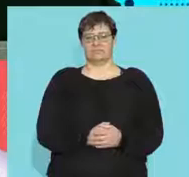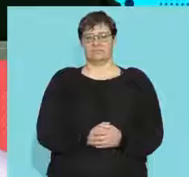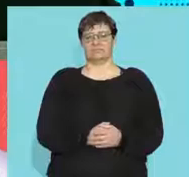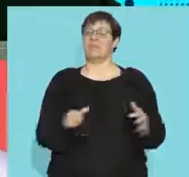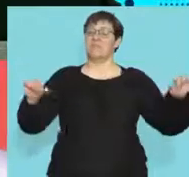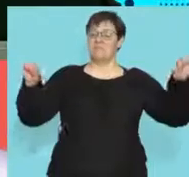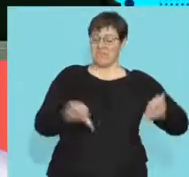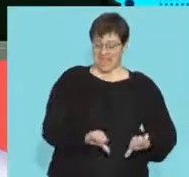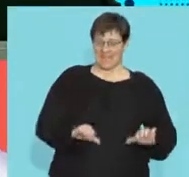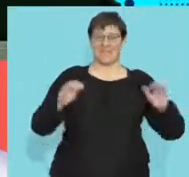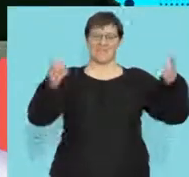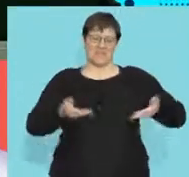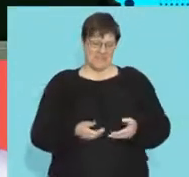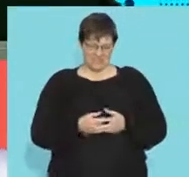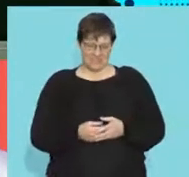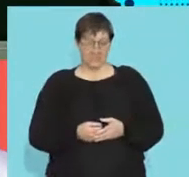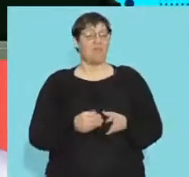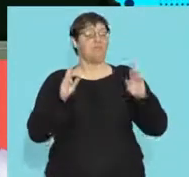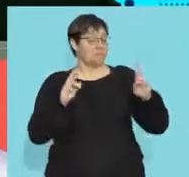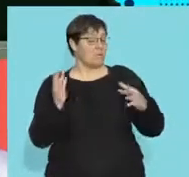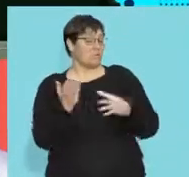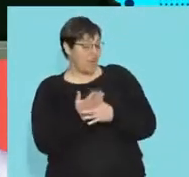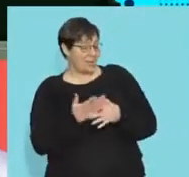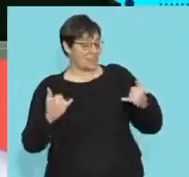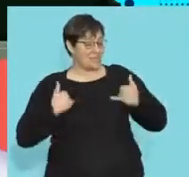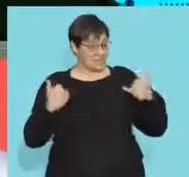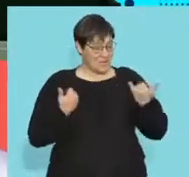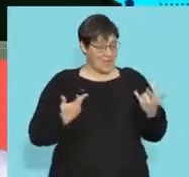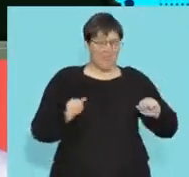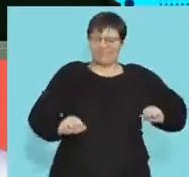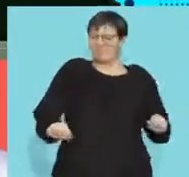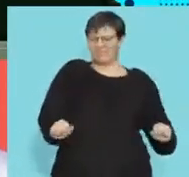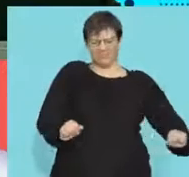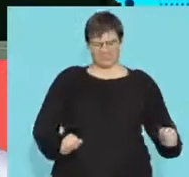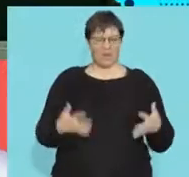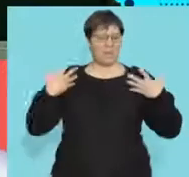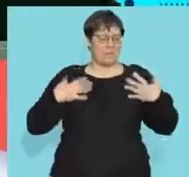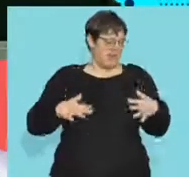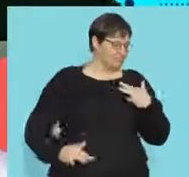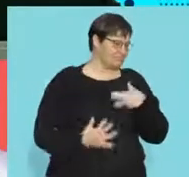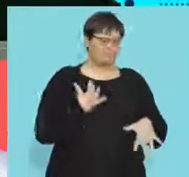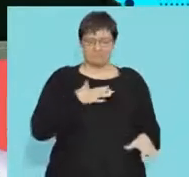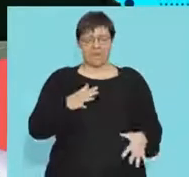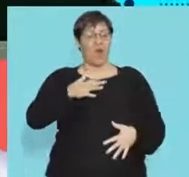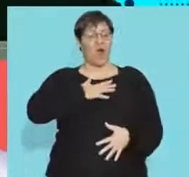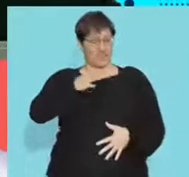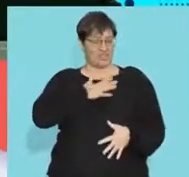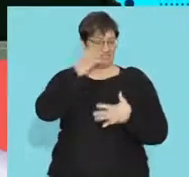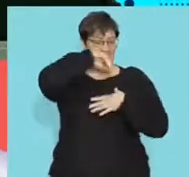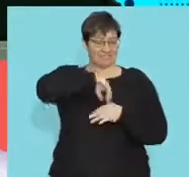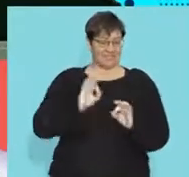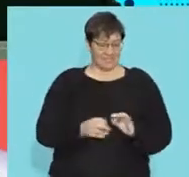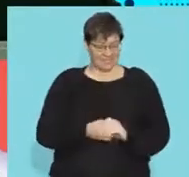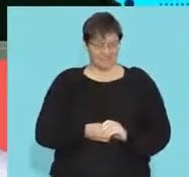welcome back life sciences i hope you had a good break just get those muscles stretch the blood going and the oxygen coming in